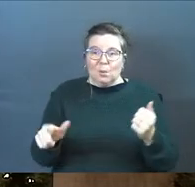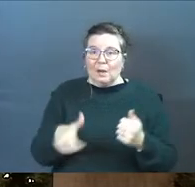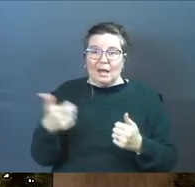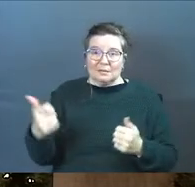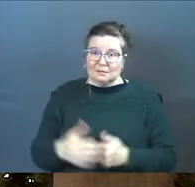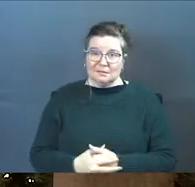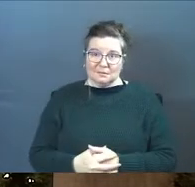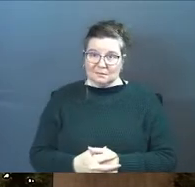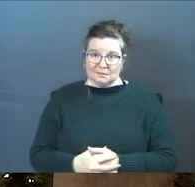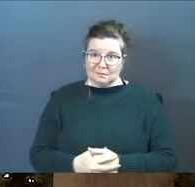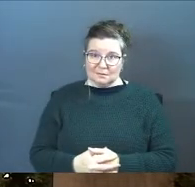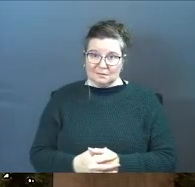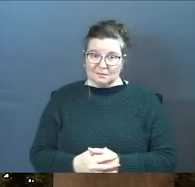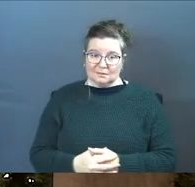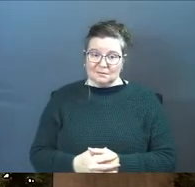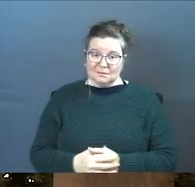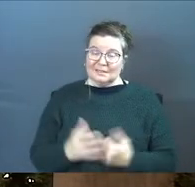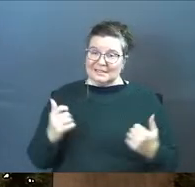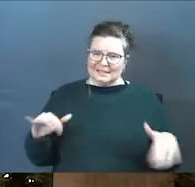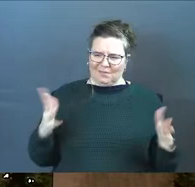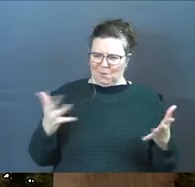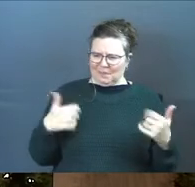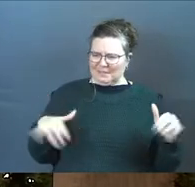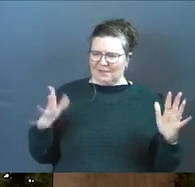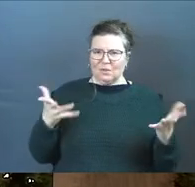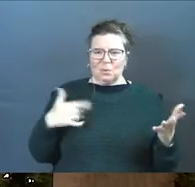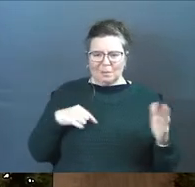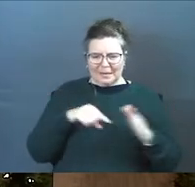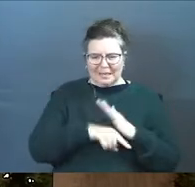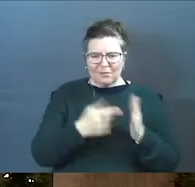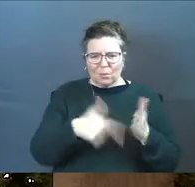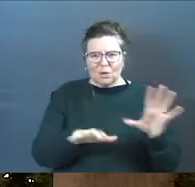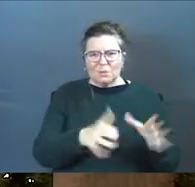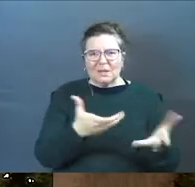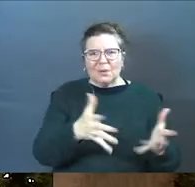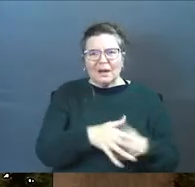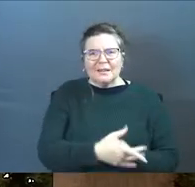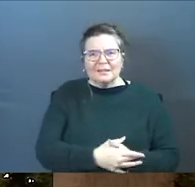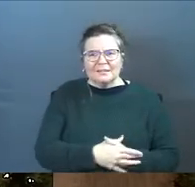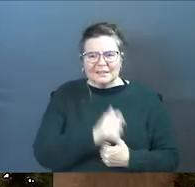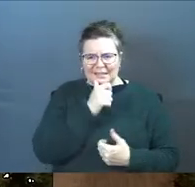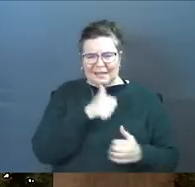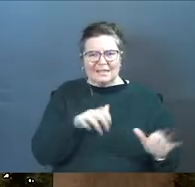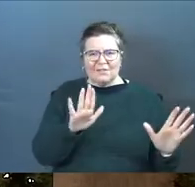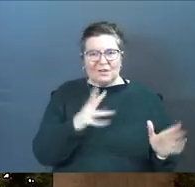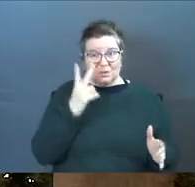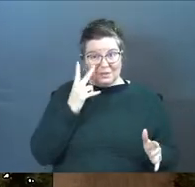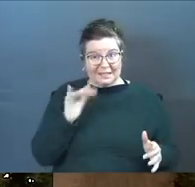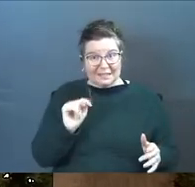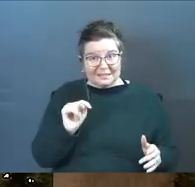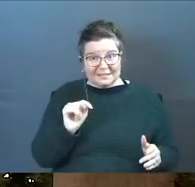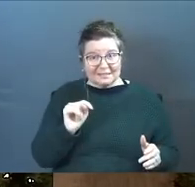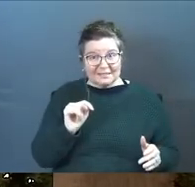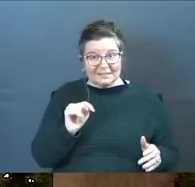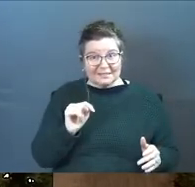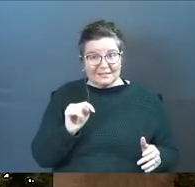else. Sacrifice. What sacrifice? You're going to be killed for what you did. Do you see it?